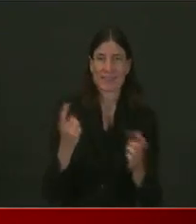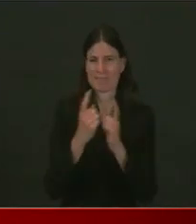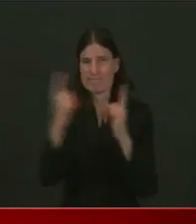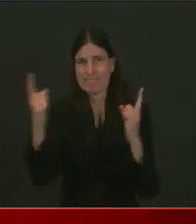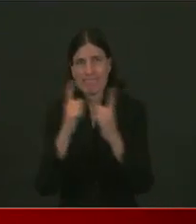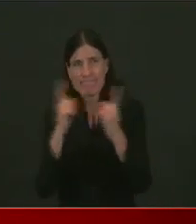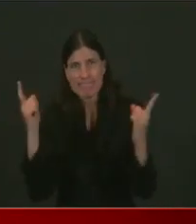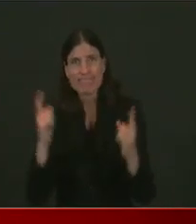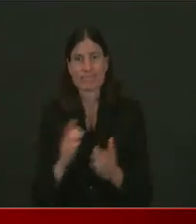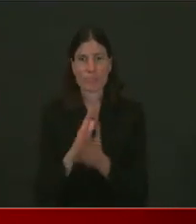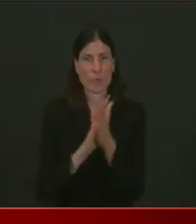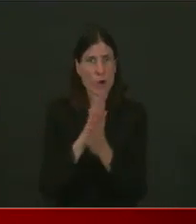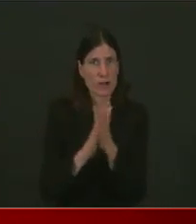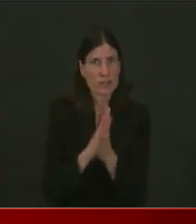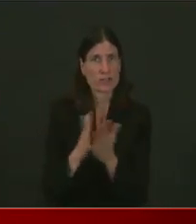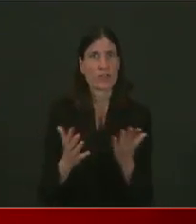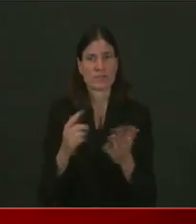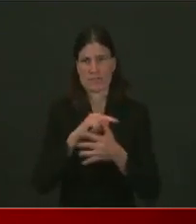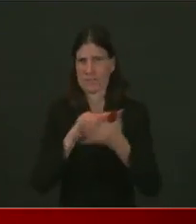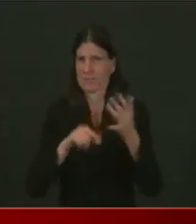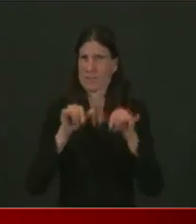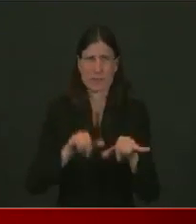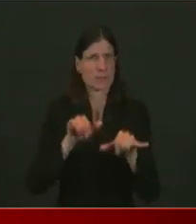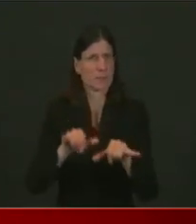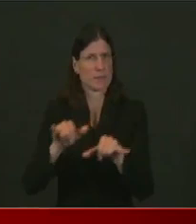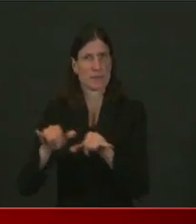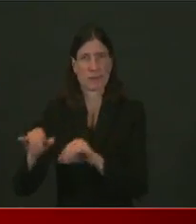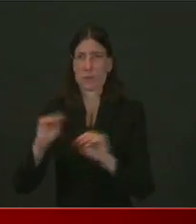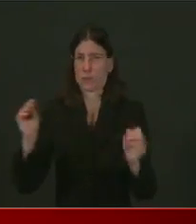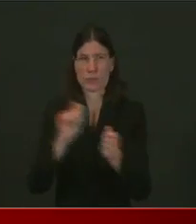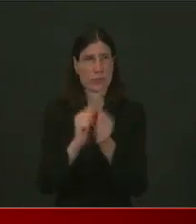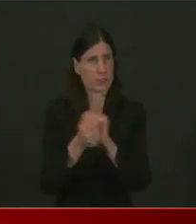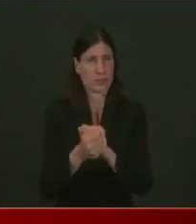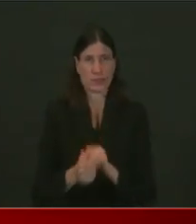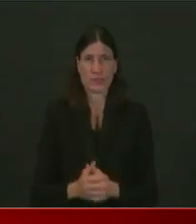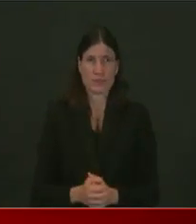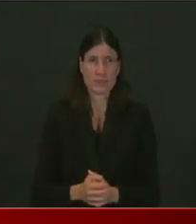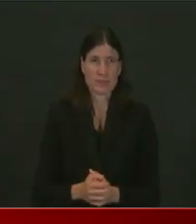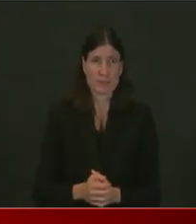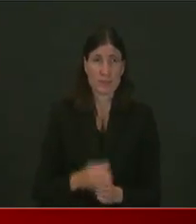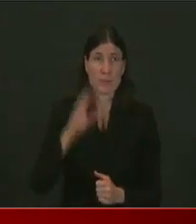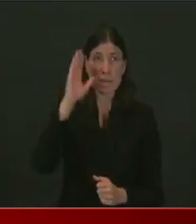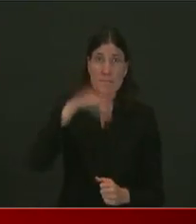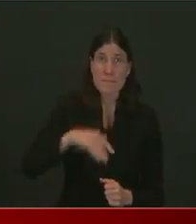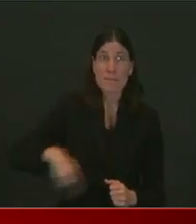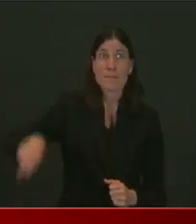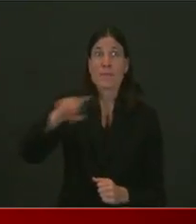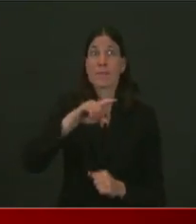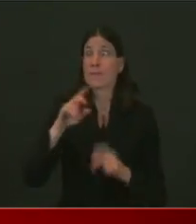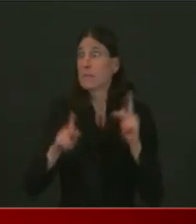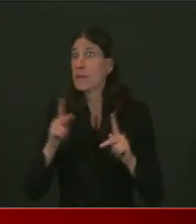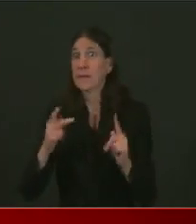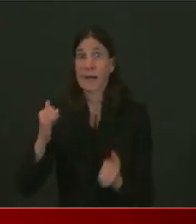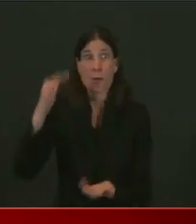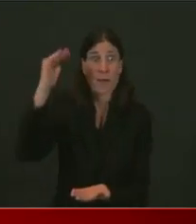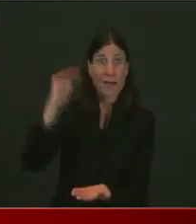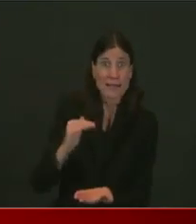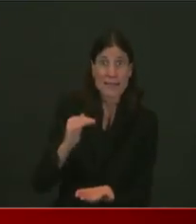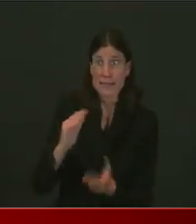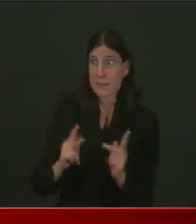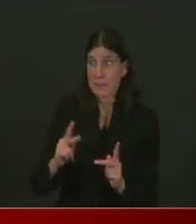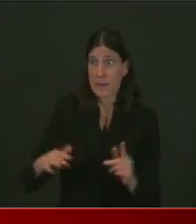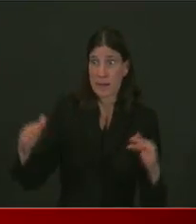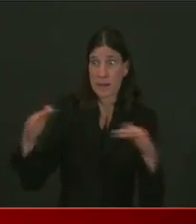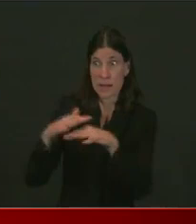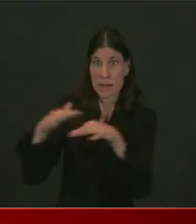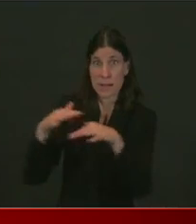limiting our being in big groups, staying out of big groups. So we have